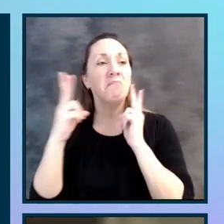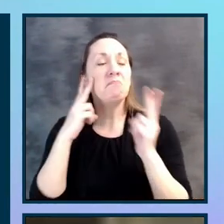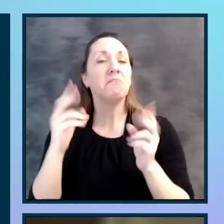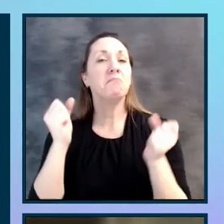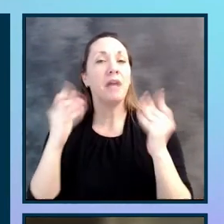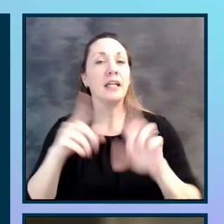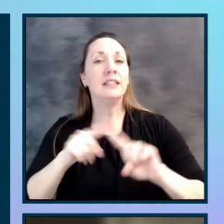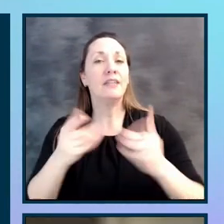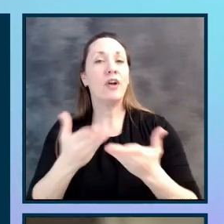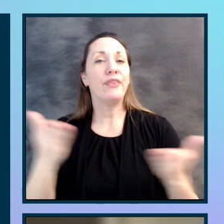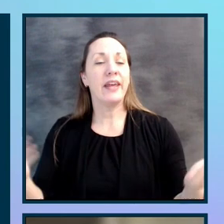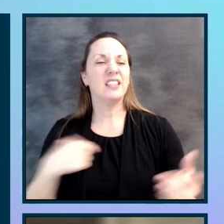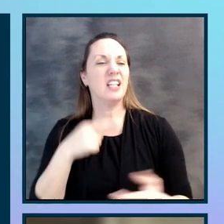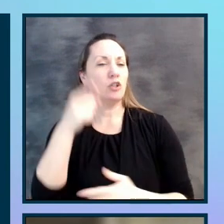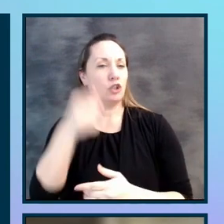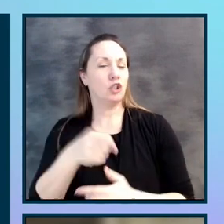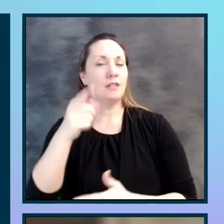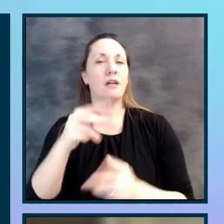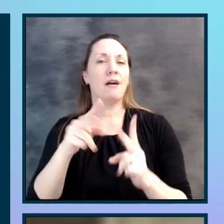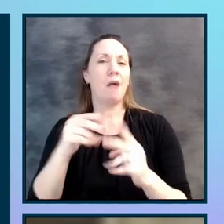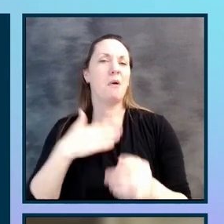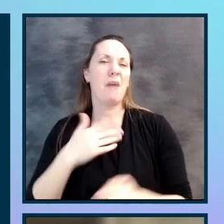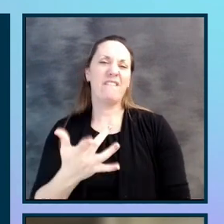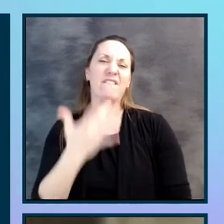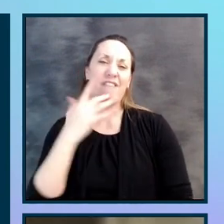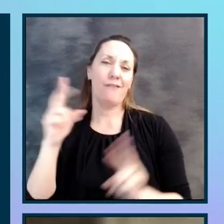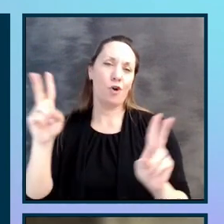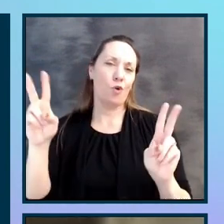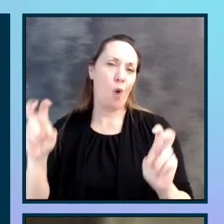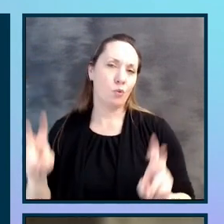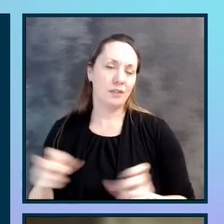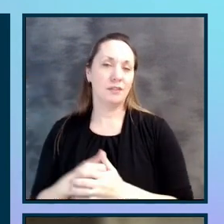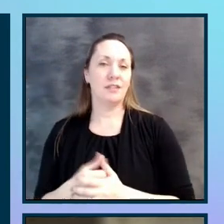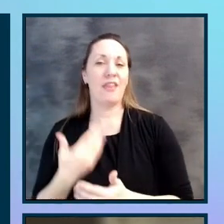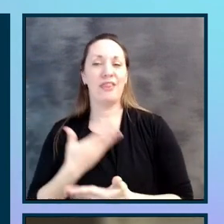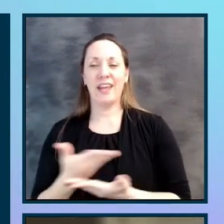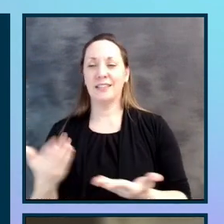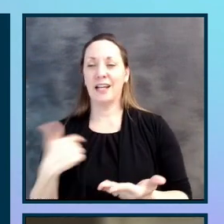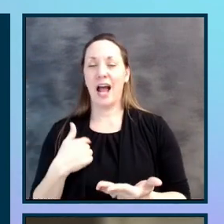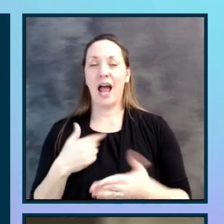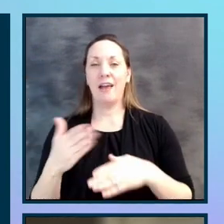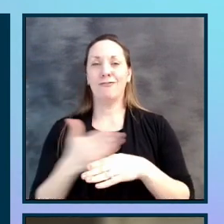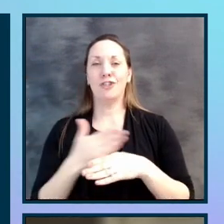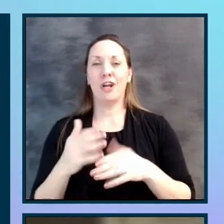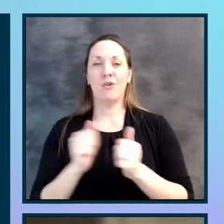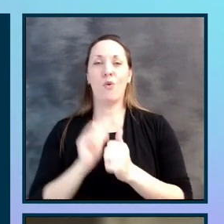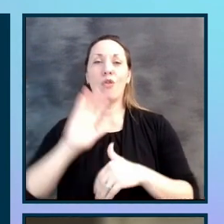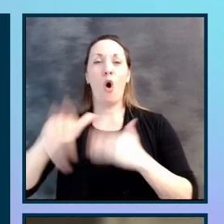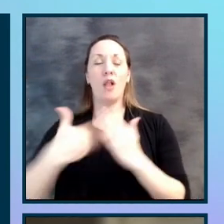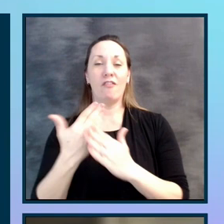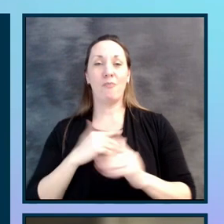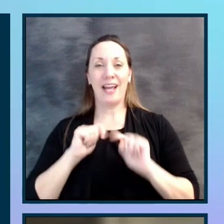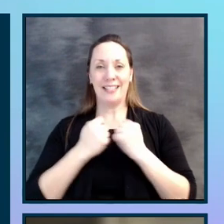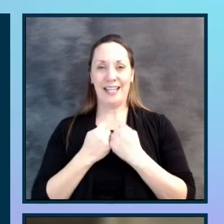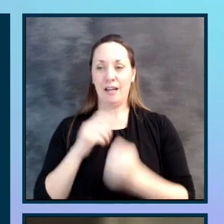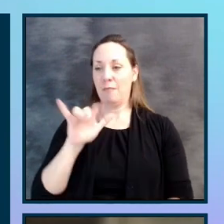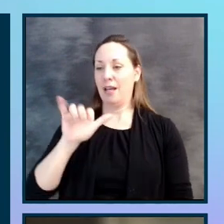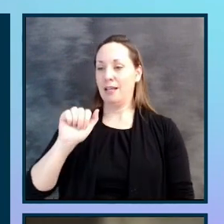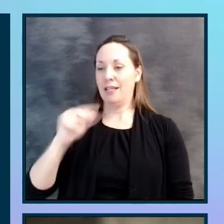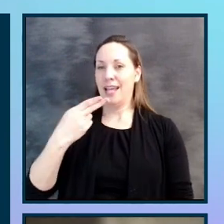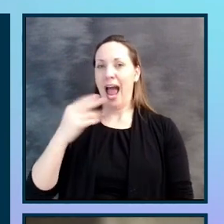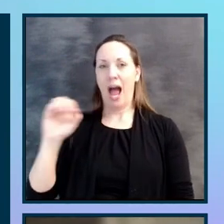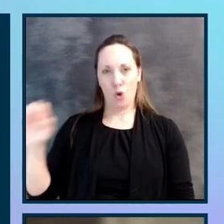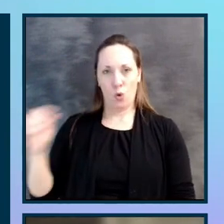these are just a couple of my favorite quotes. And these are things that I've shared with all of my team at Yahoo makes us really